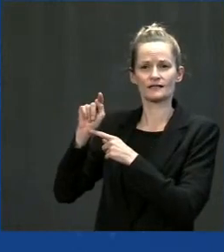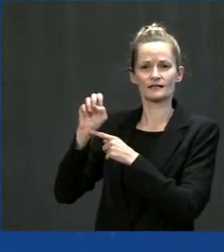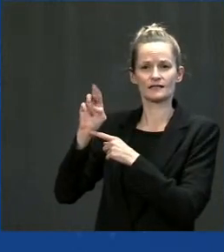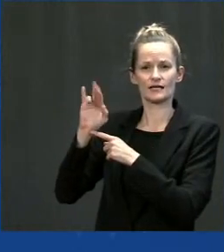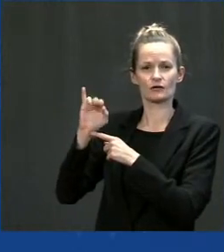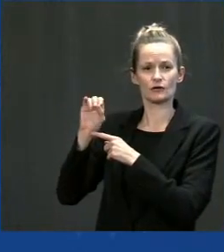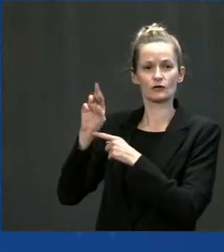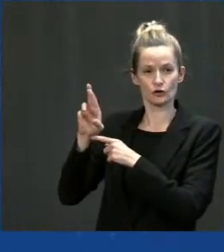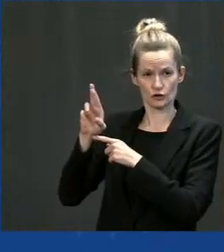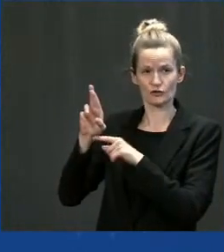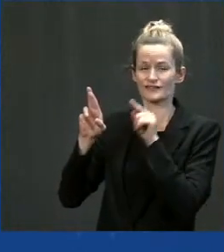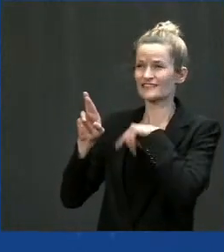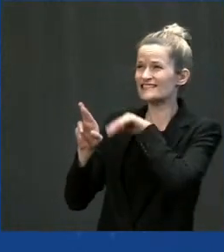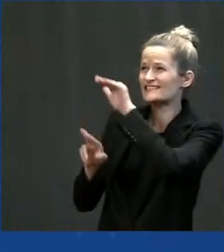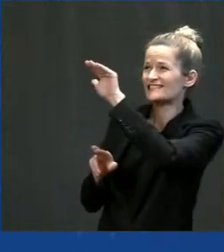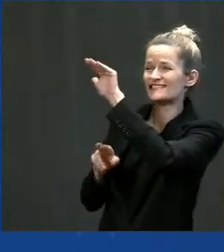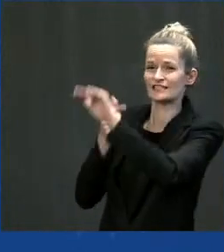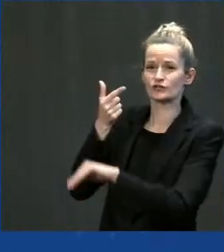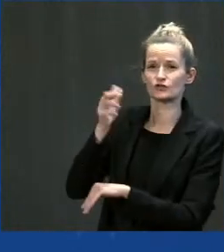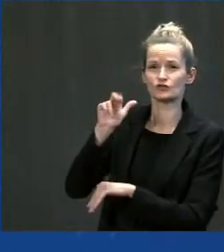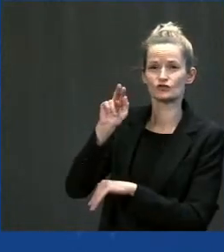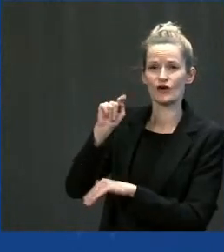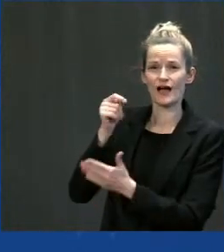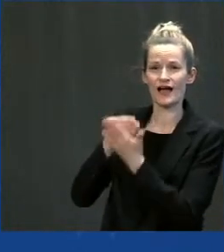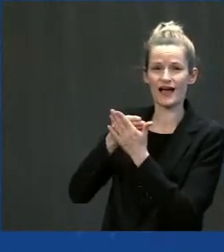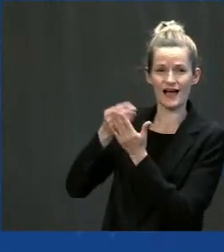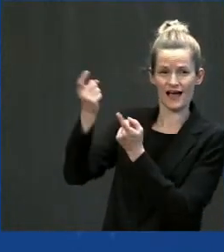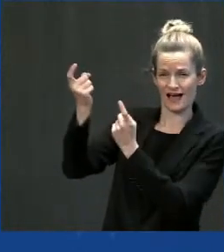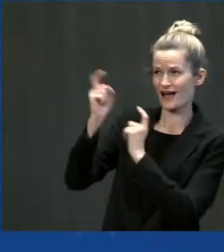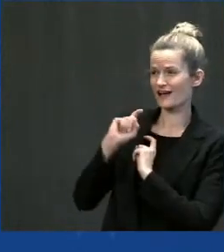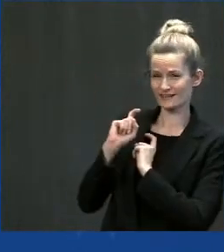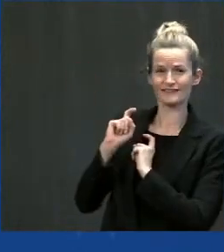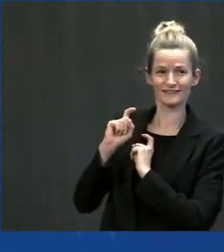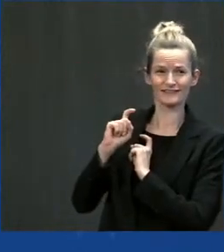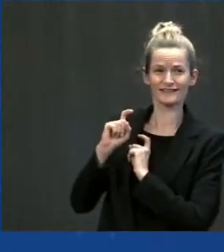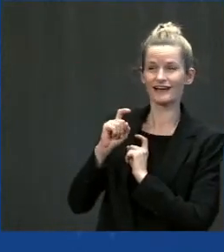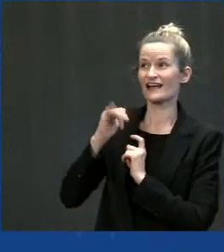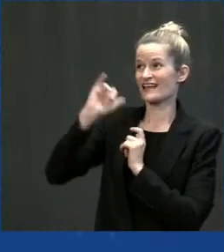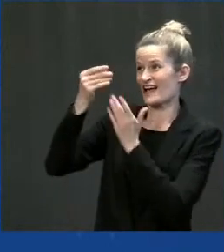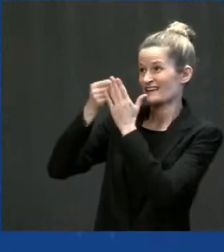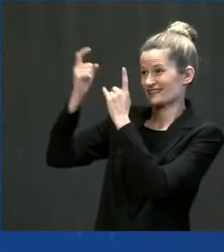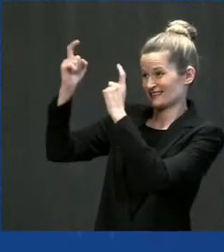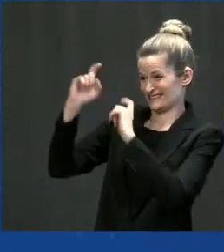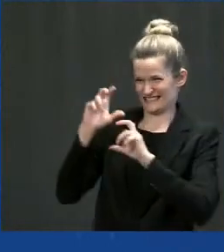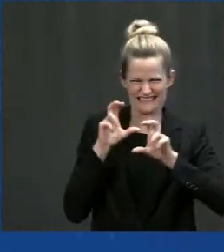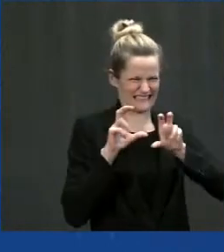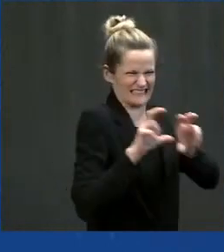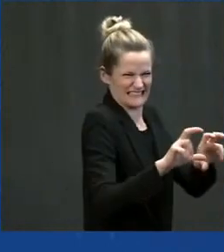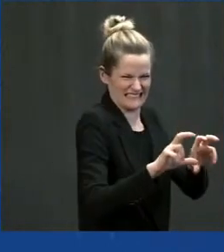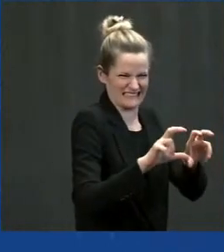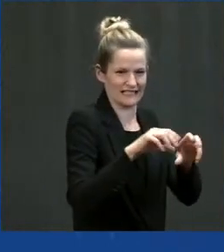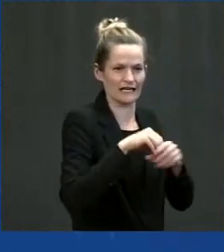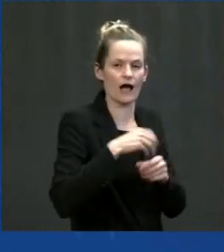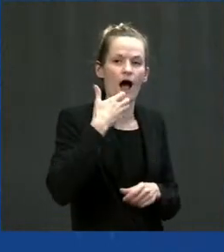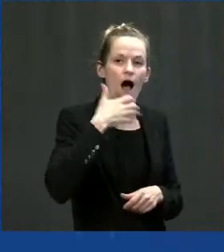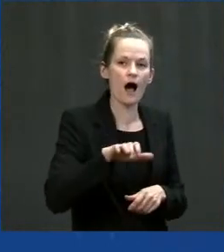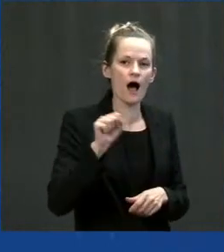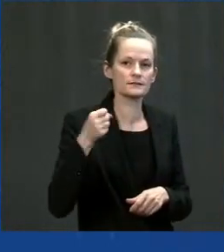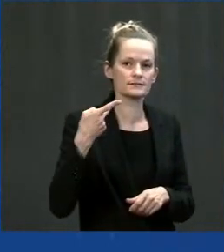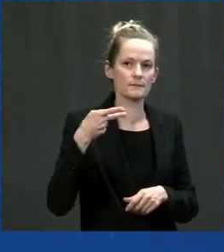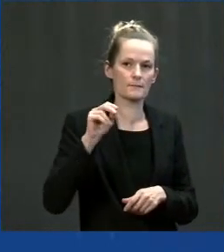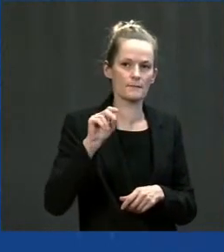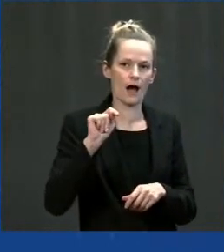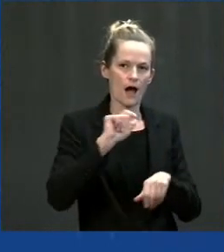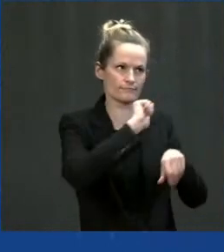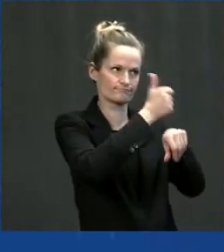work to stand up hot spots in those communities. We issued 11,000 hot spots to